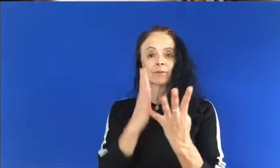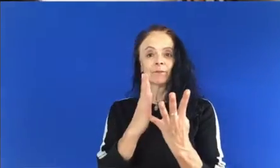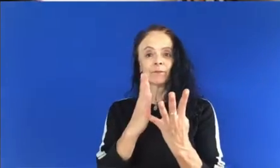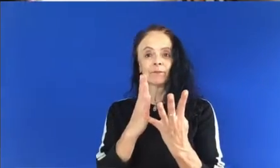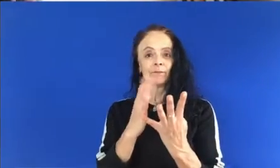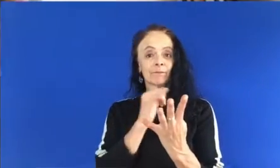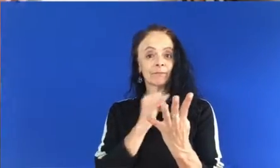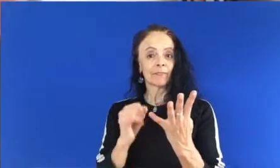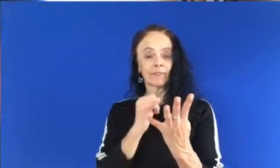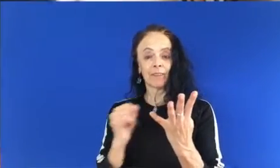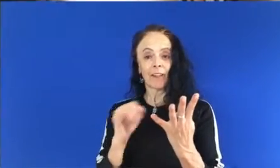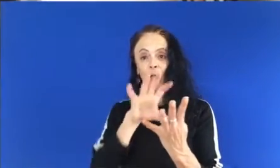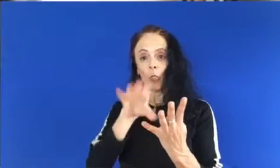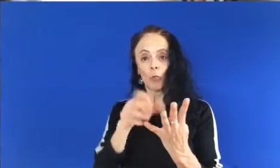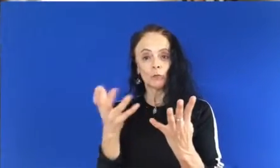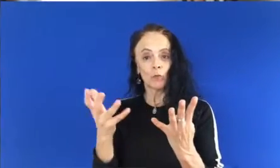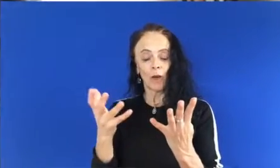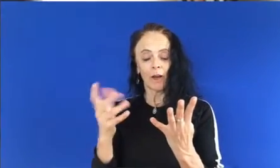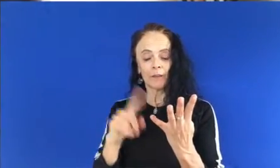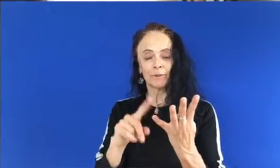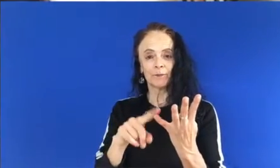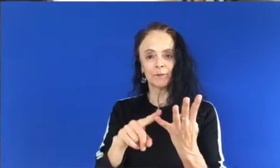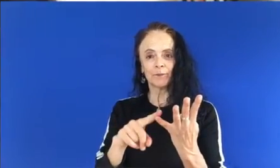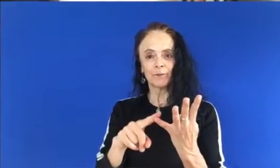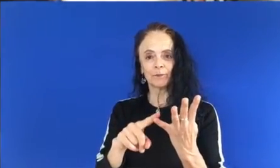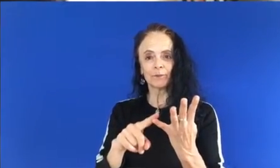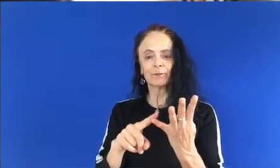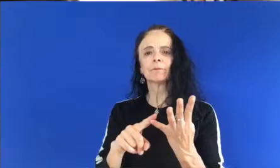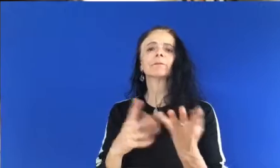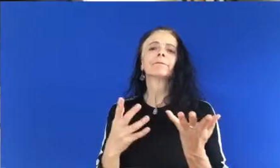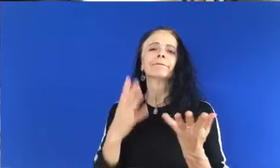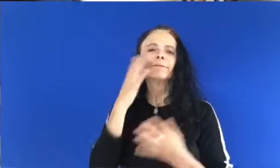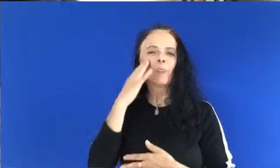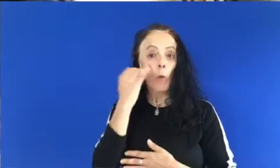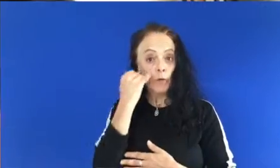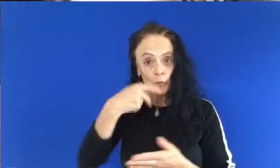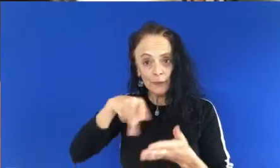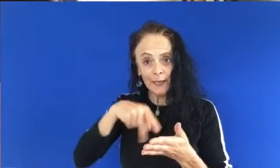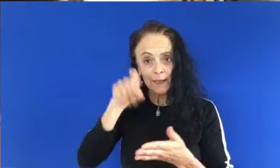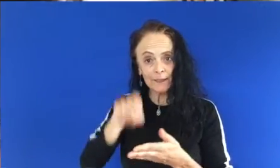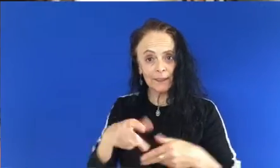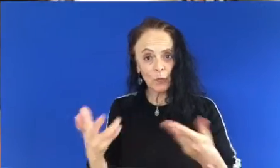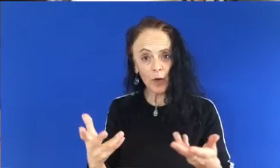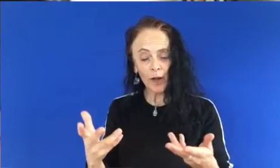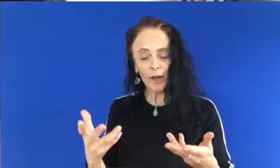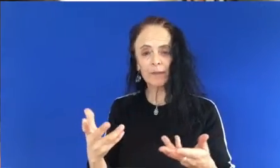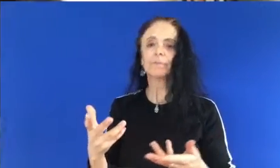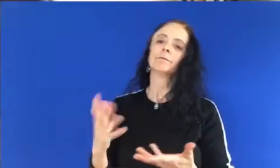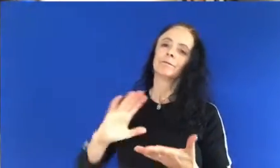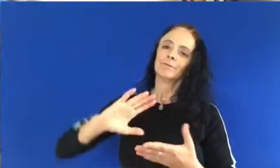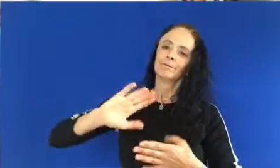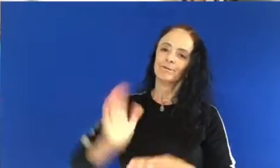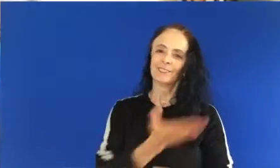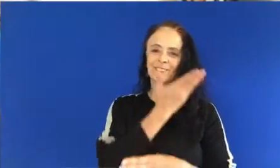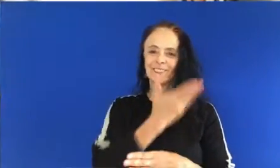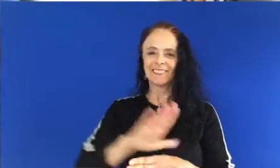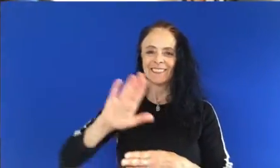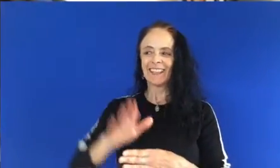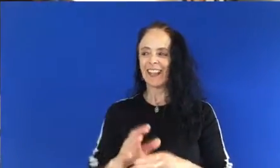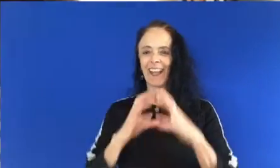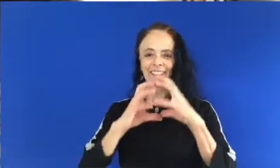And Capoeira also has, what do we need in order to dance? need